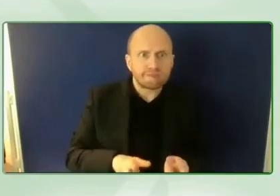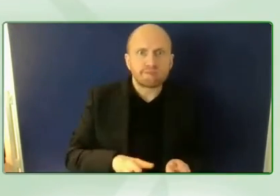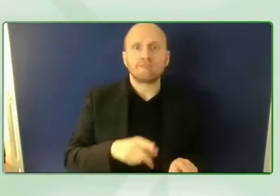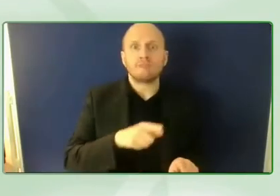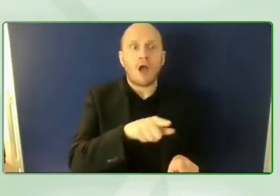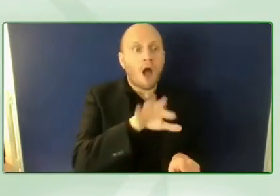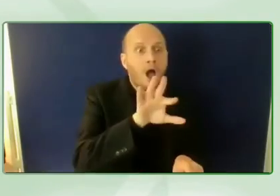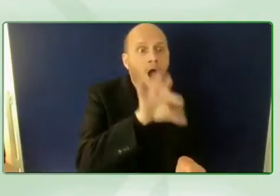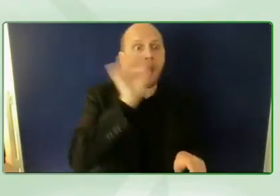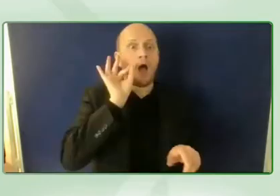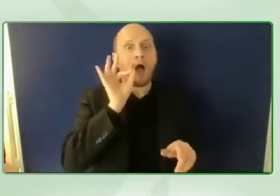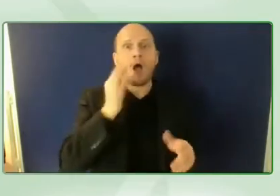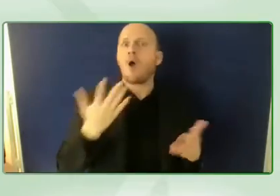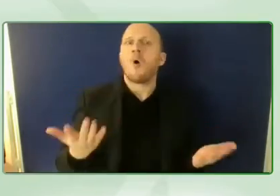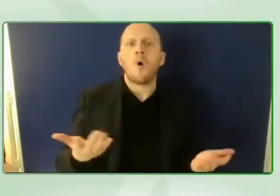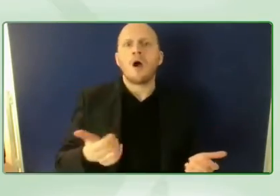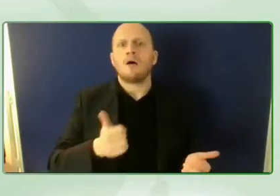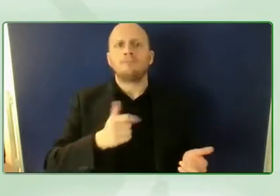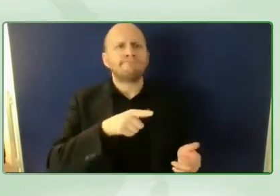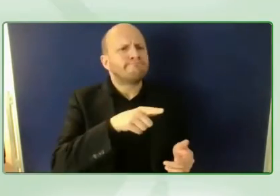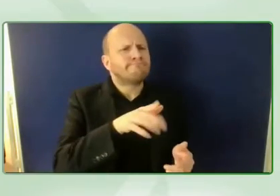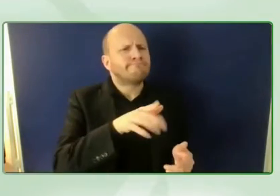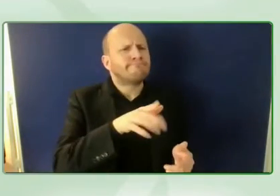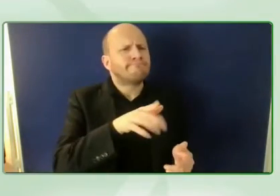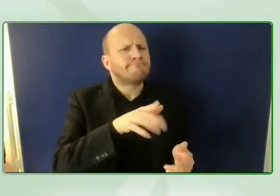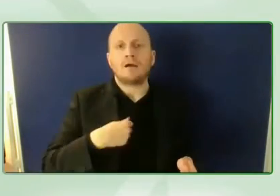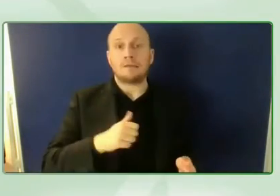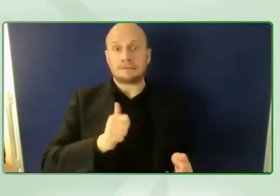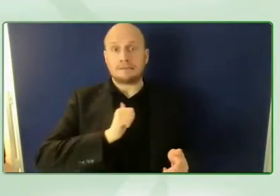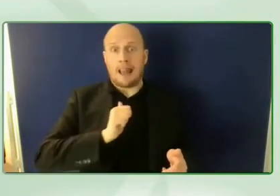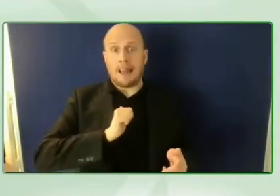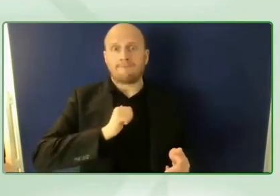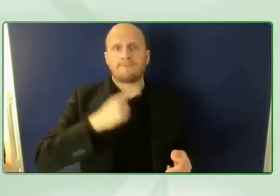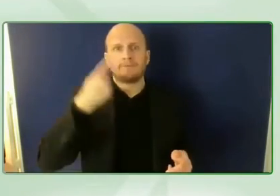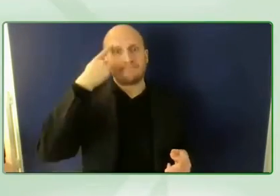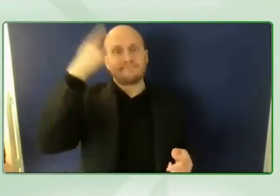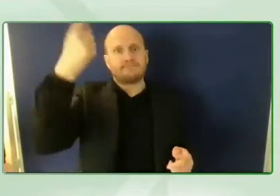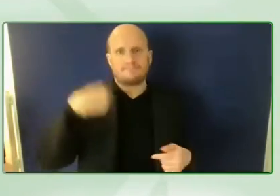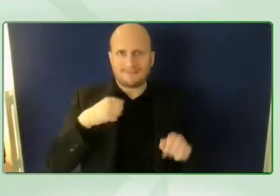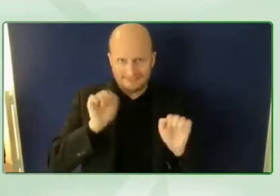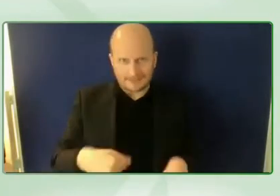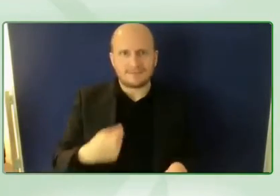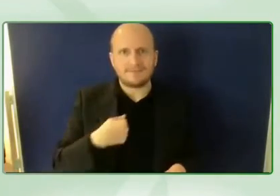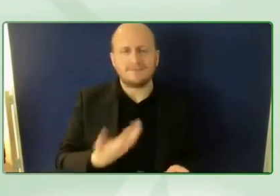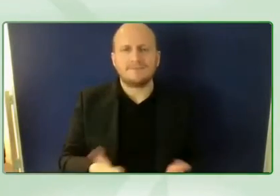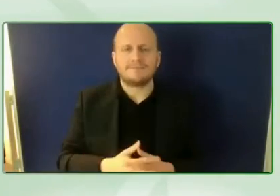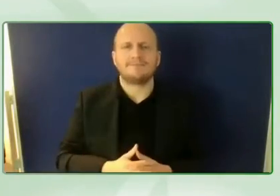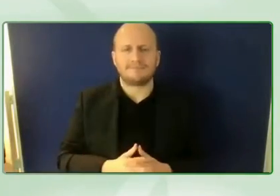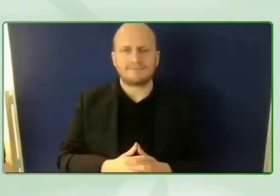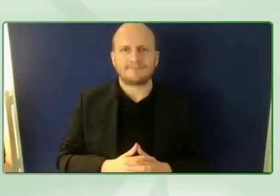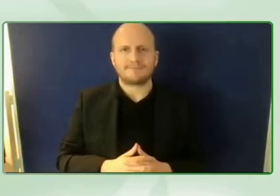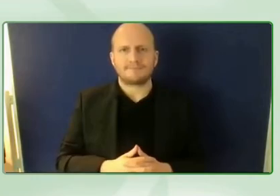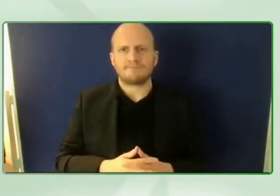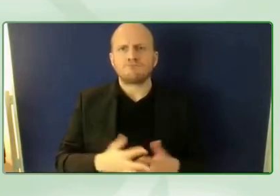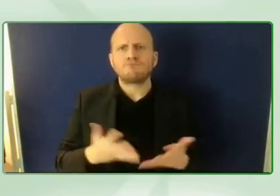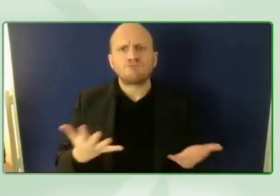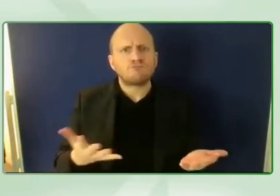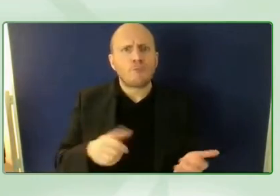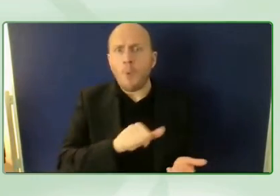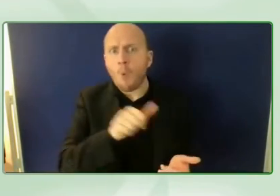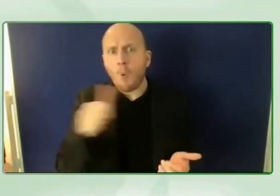athletes with disabilities on people with disabilities all around the world what else can we do um